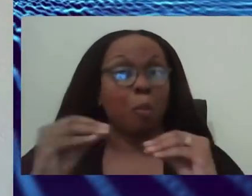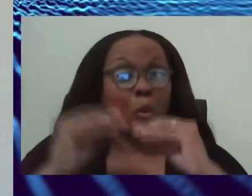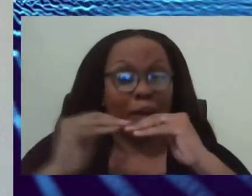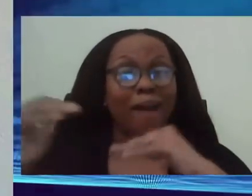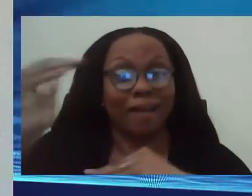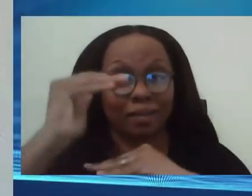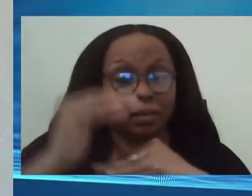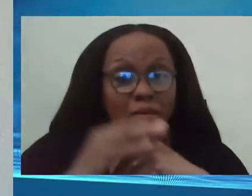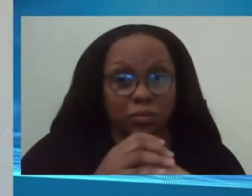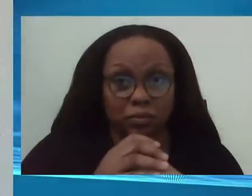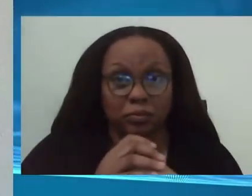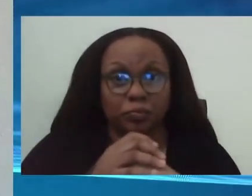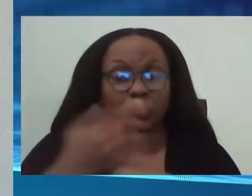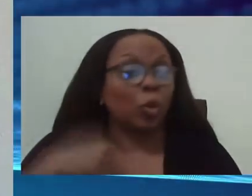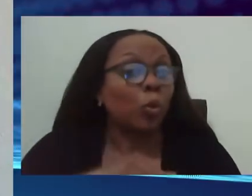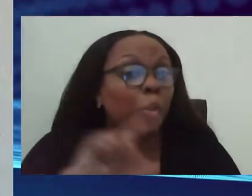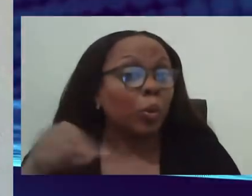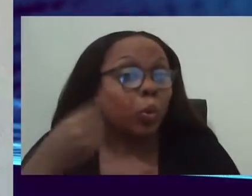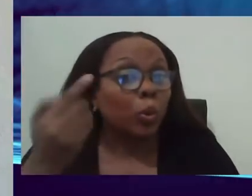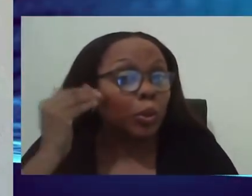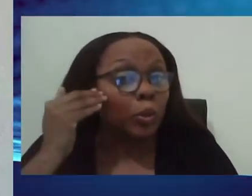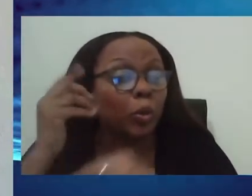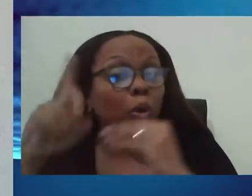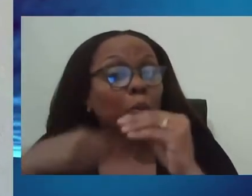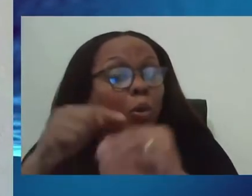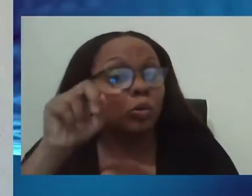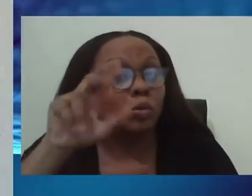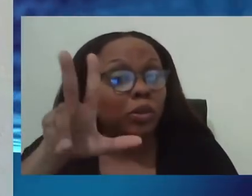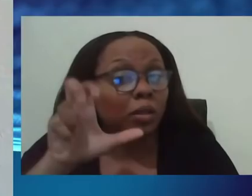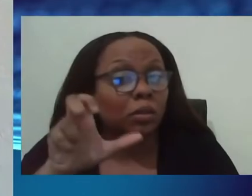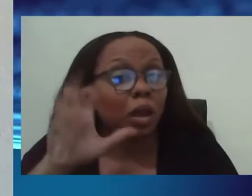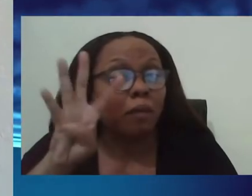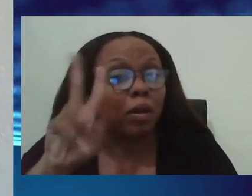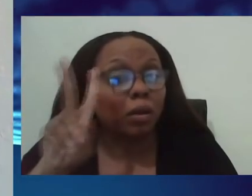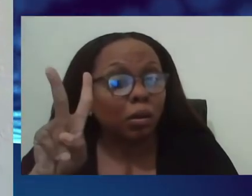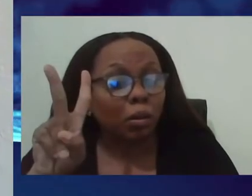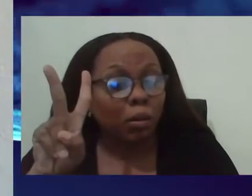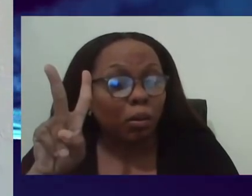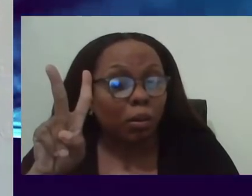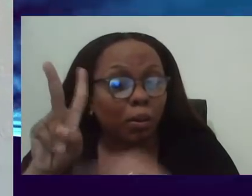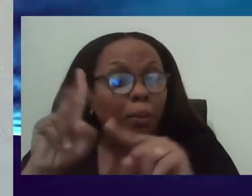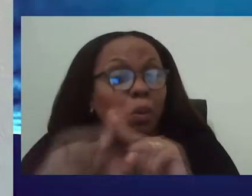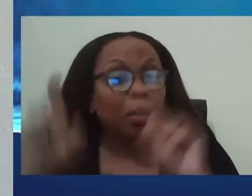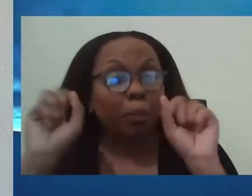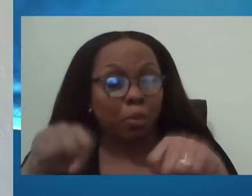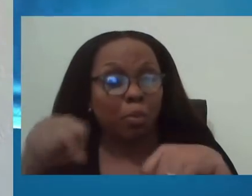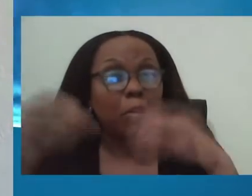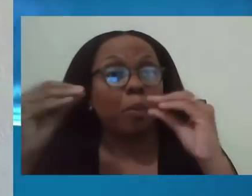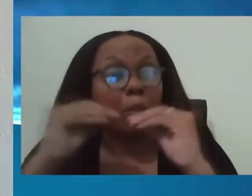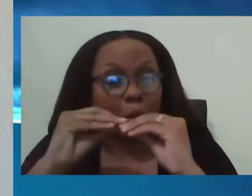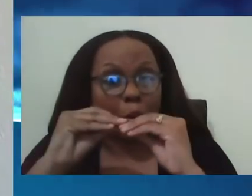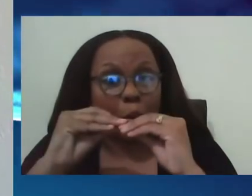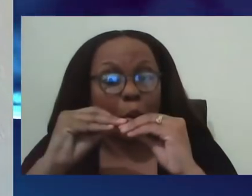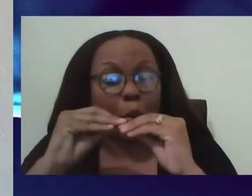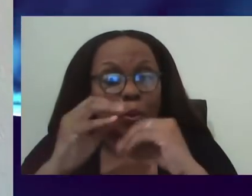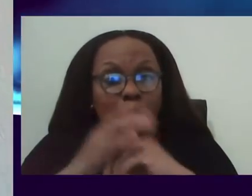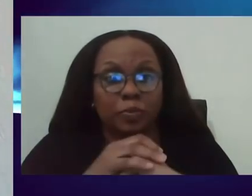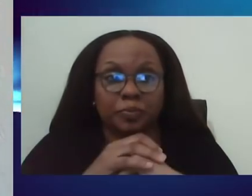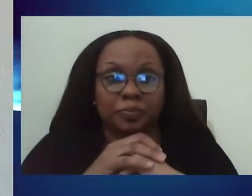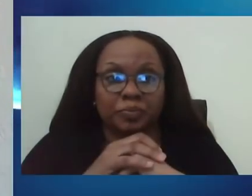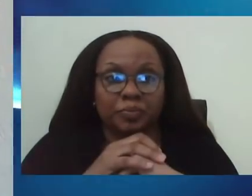underestimate of what is really happening, um, in the community. And we have at least twice